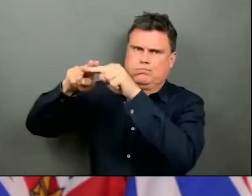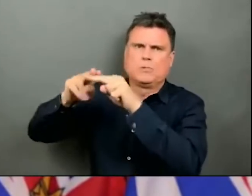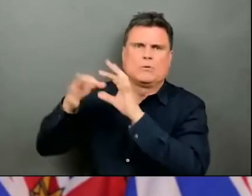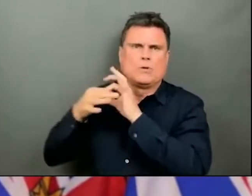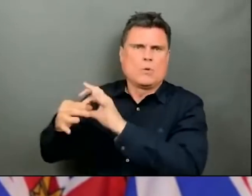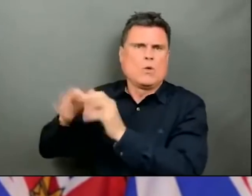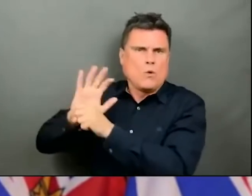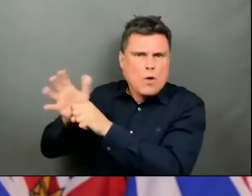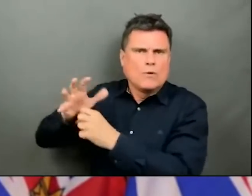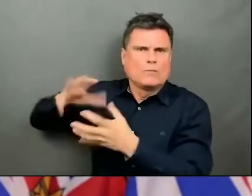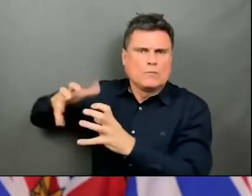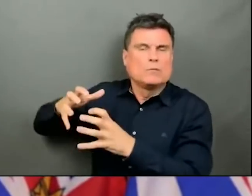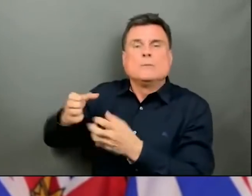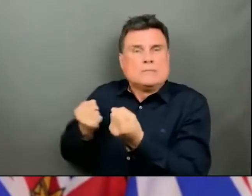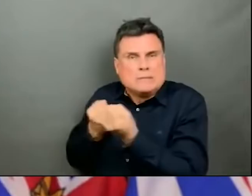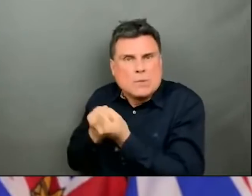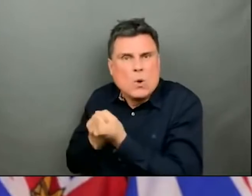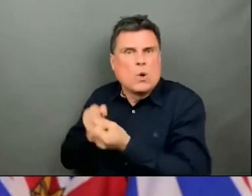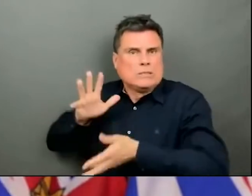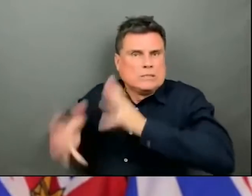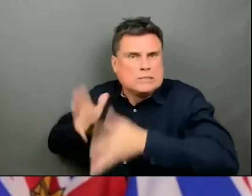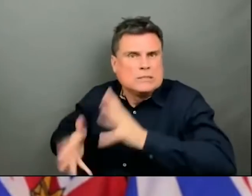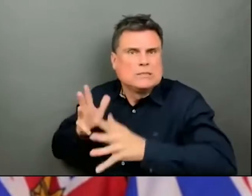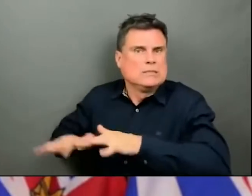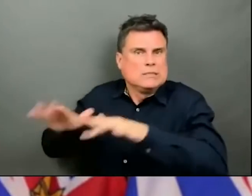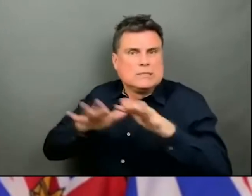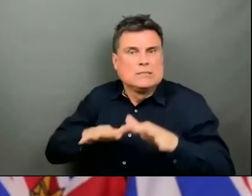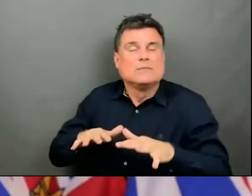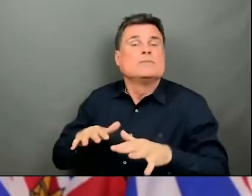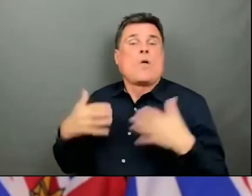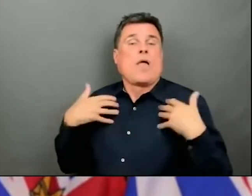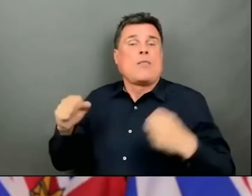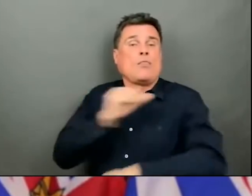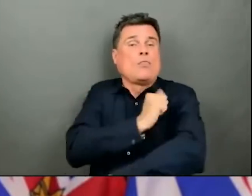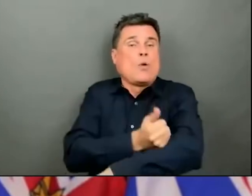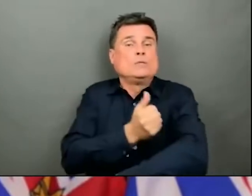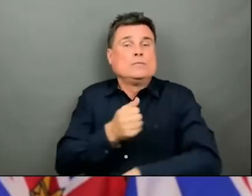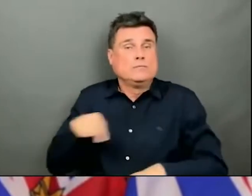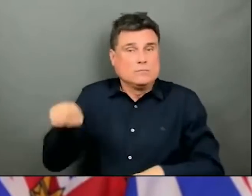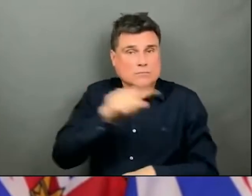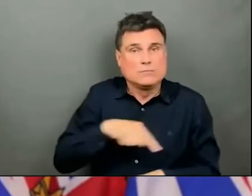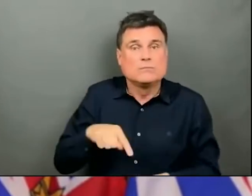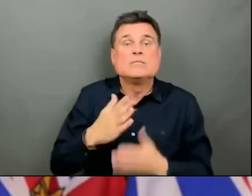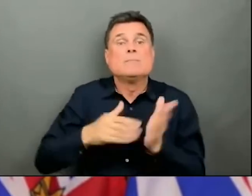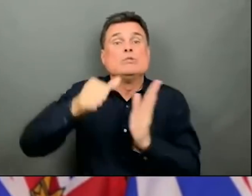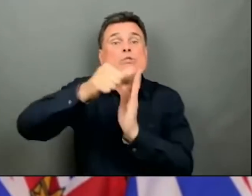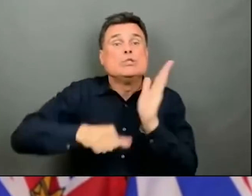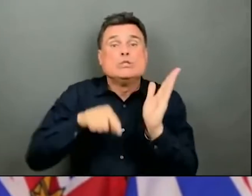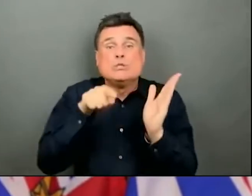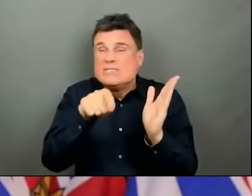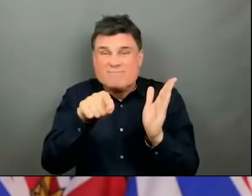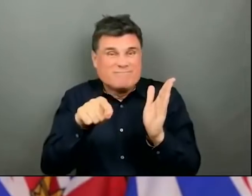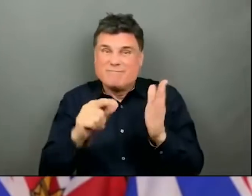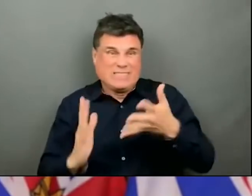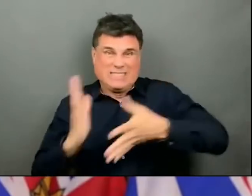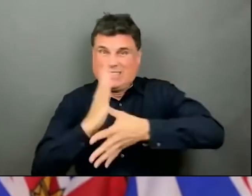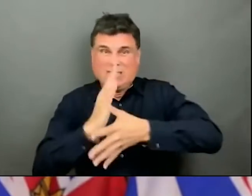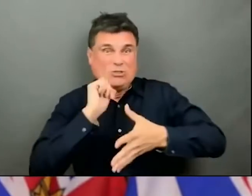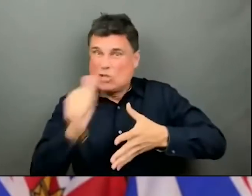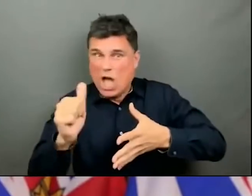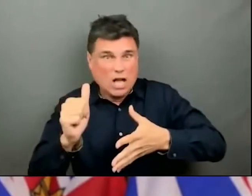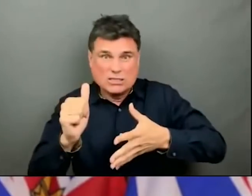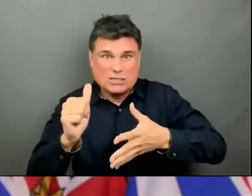teams that are caring for them, health authorities reduced some non-urgent surgeries in Fraser Health, Vancouver Coastal Health, and Island Health.